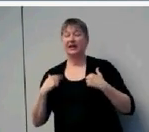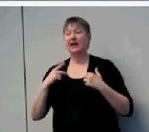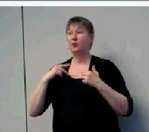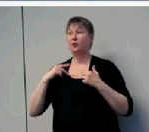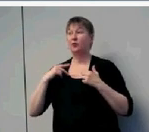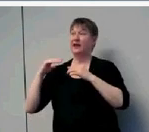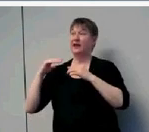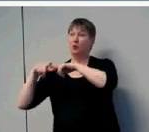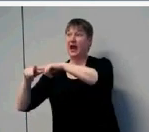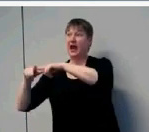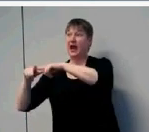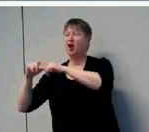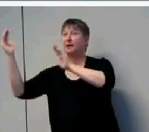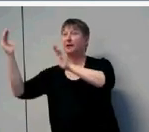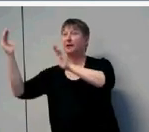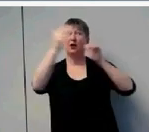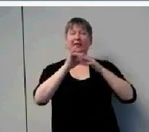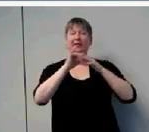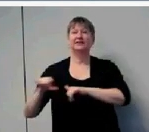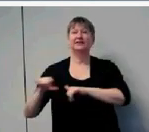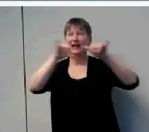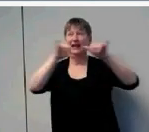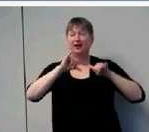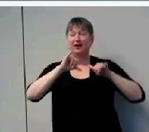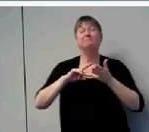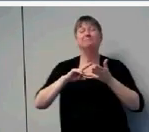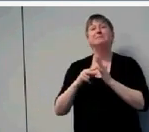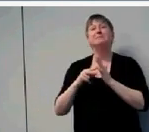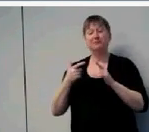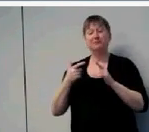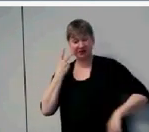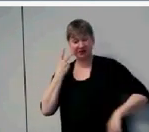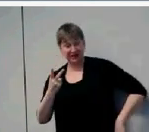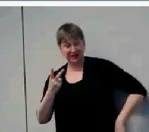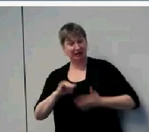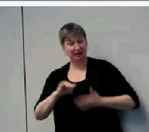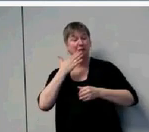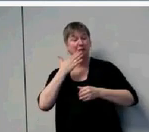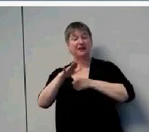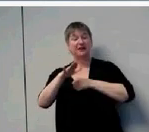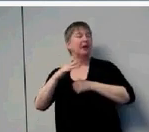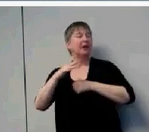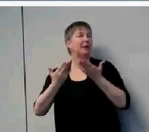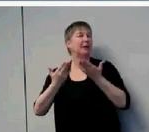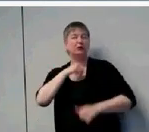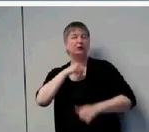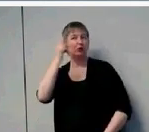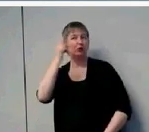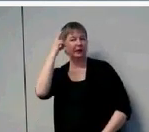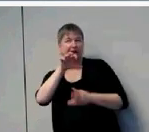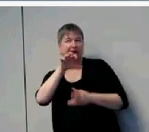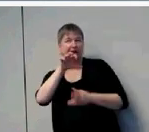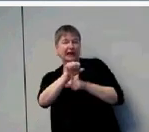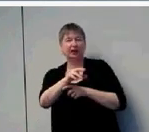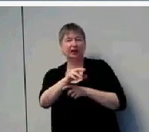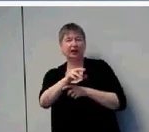result in us underestimating their needs. Why do I say that? Because these matched peers are